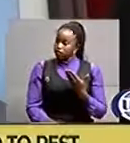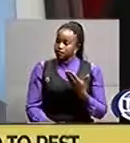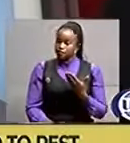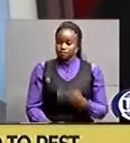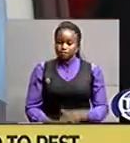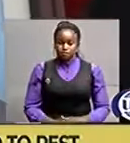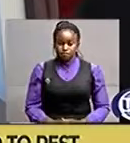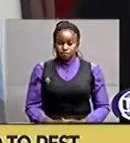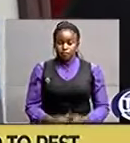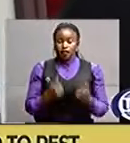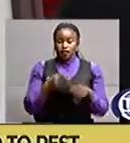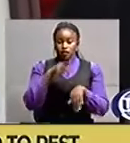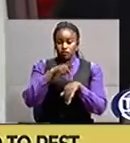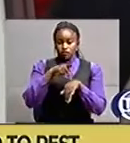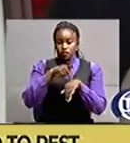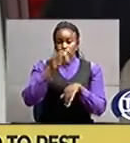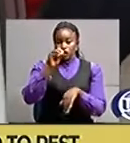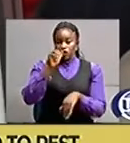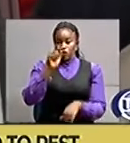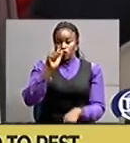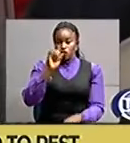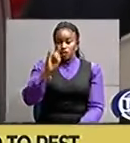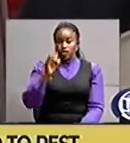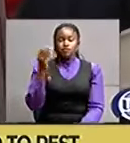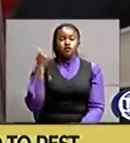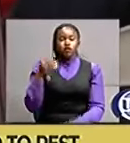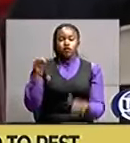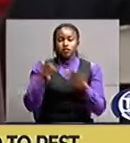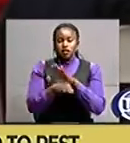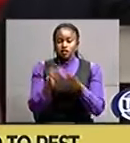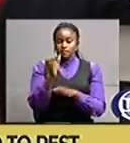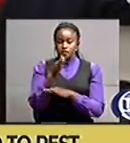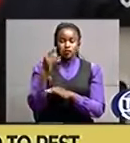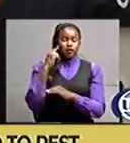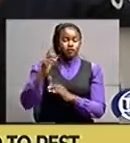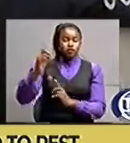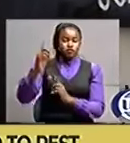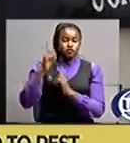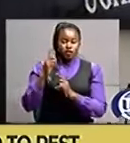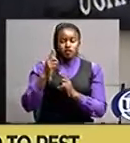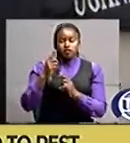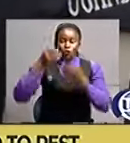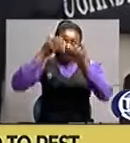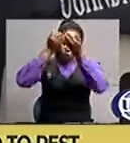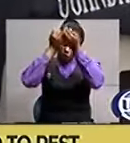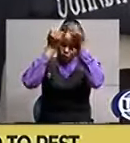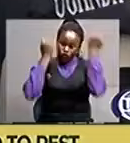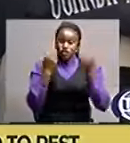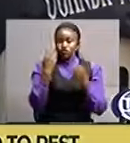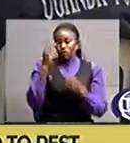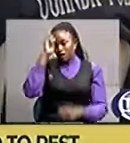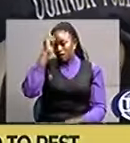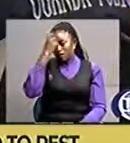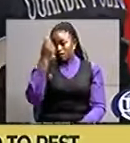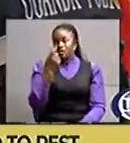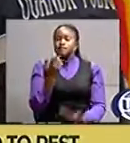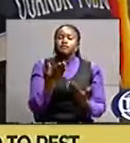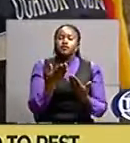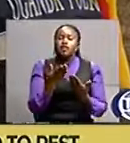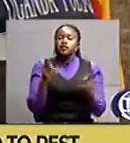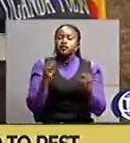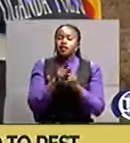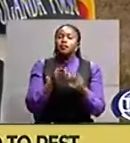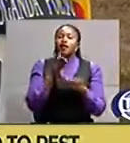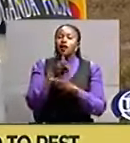pita otai was state minister for defense during obote 2 government in 1980s as a result he was